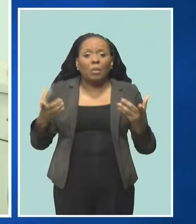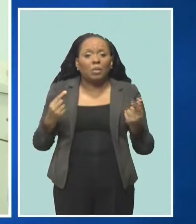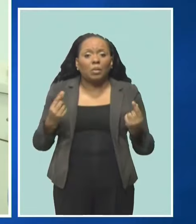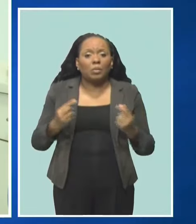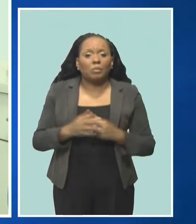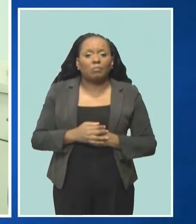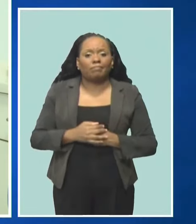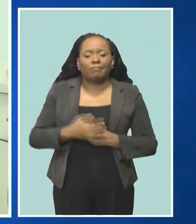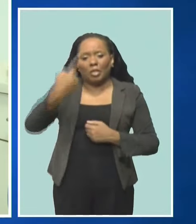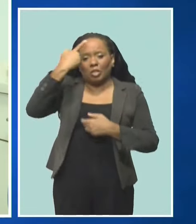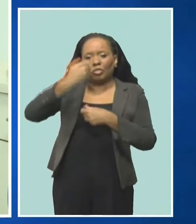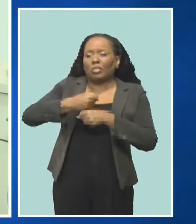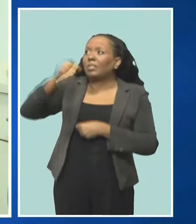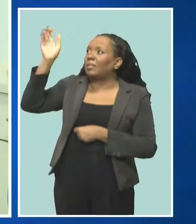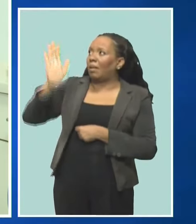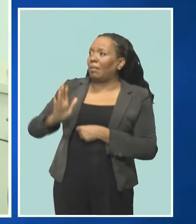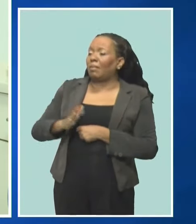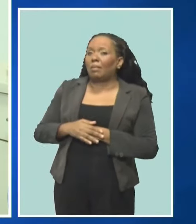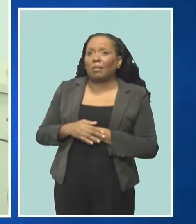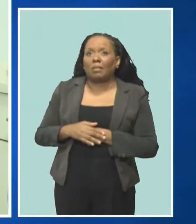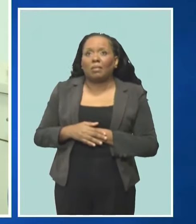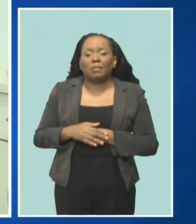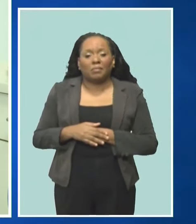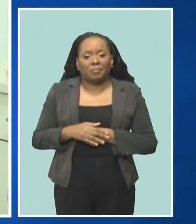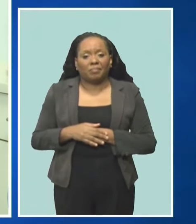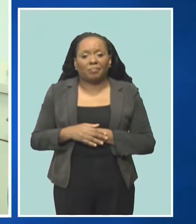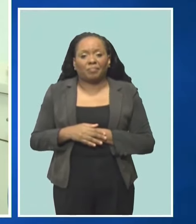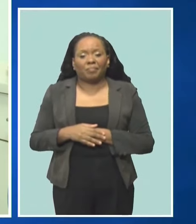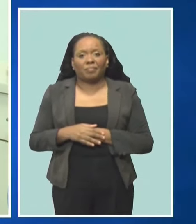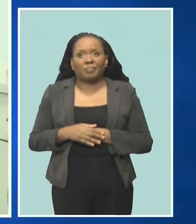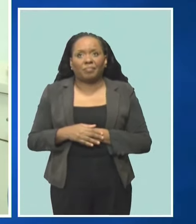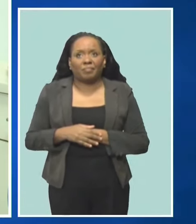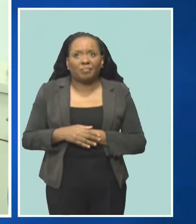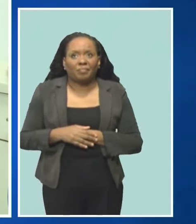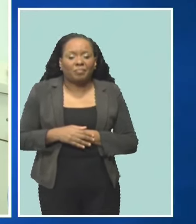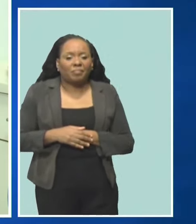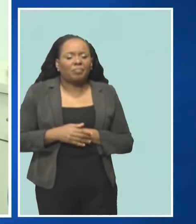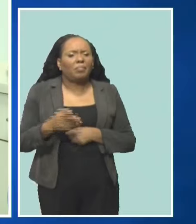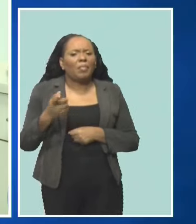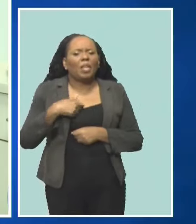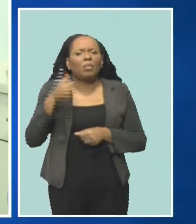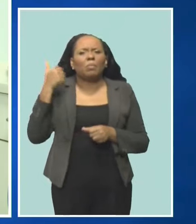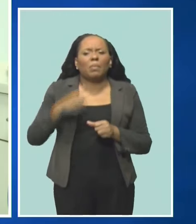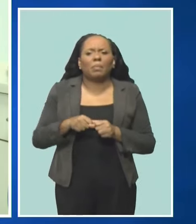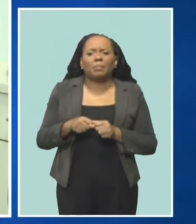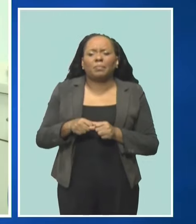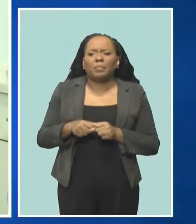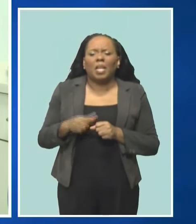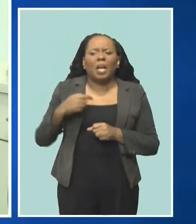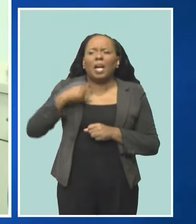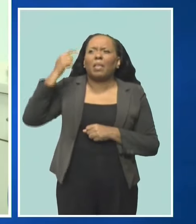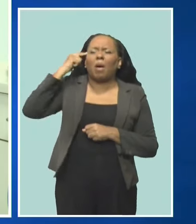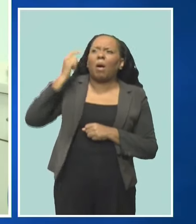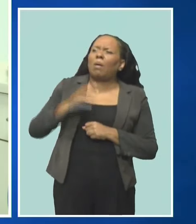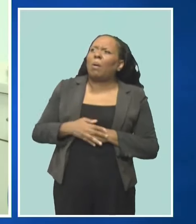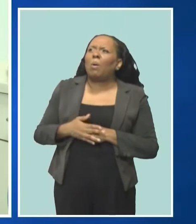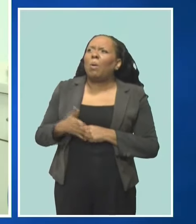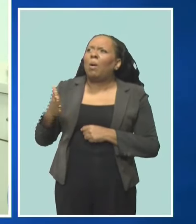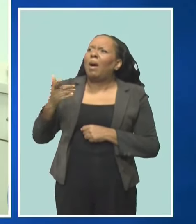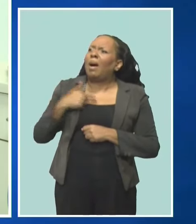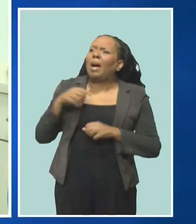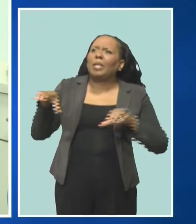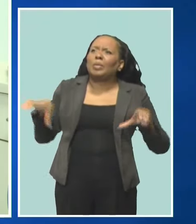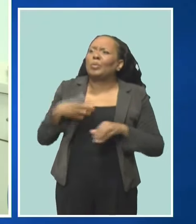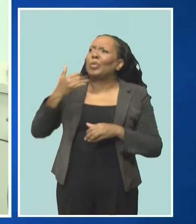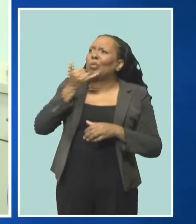that I had was that I do something so bad that God had to punish me like this, that every